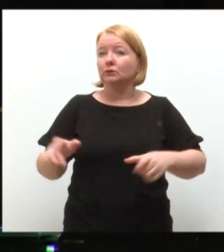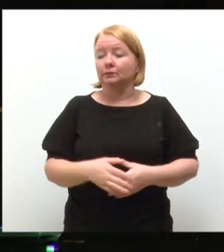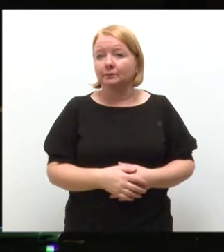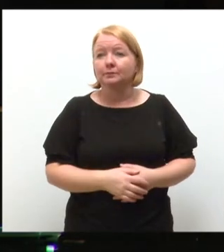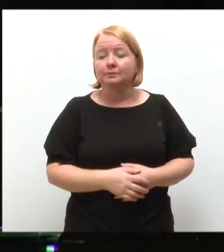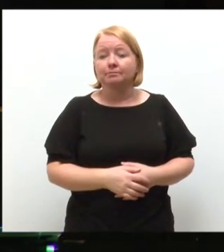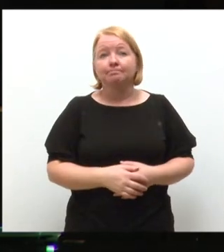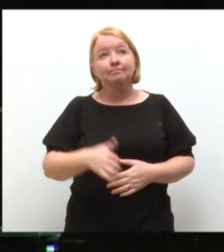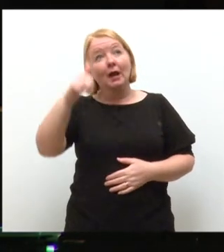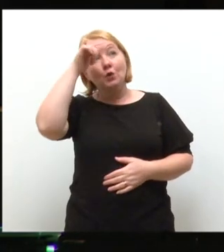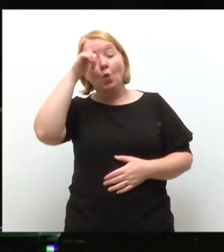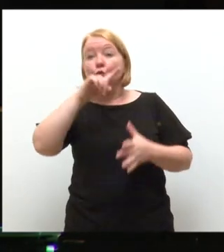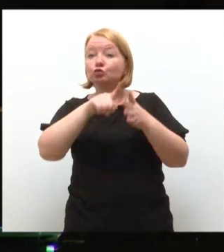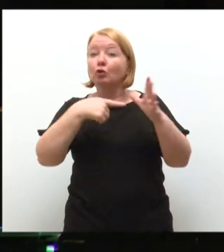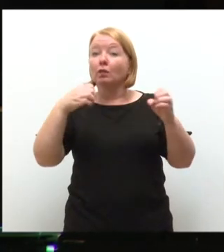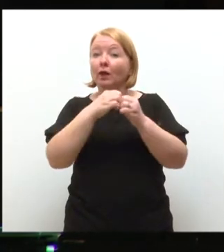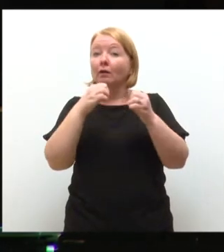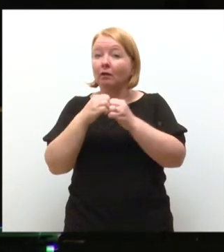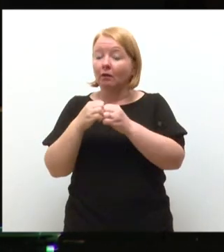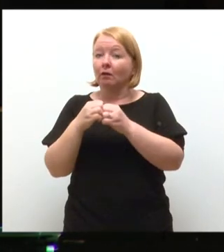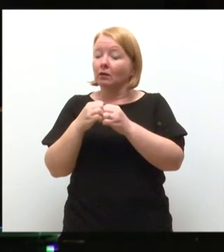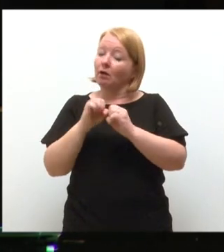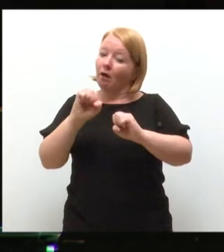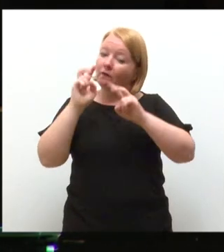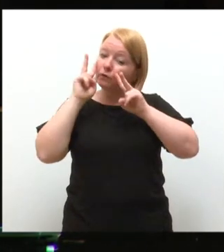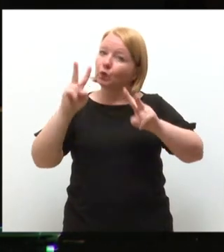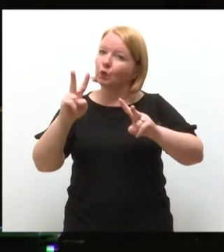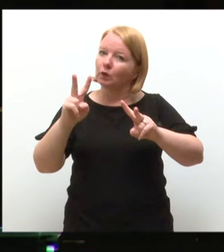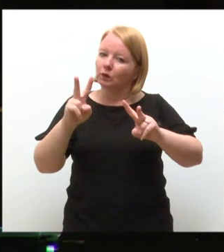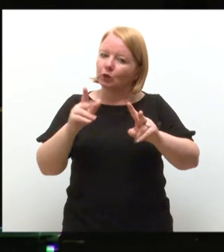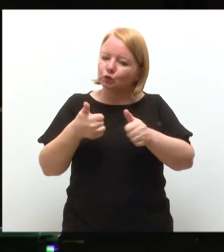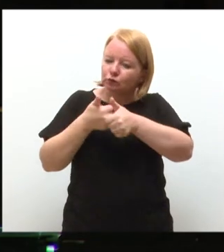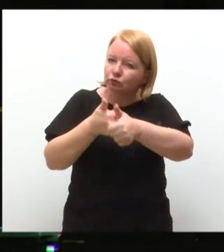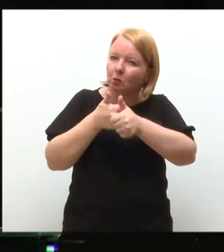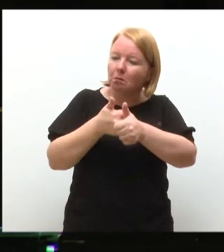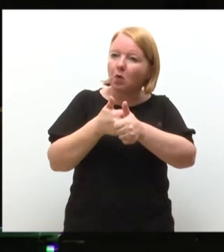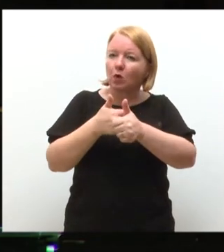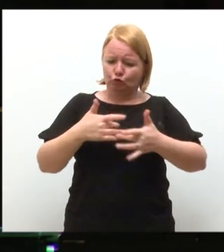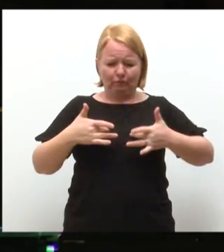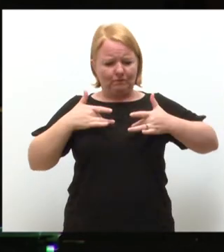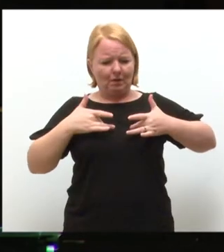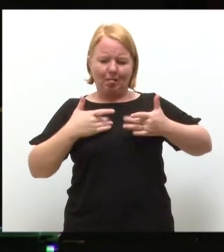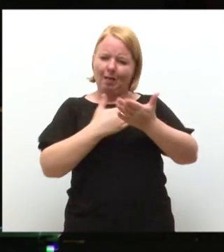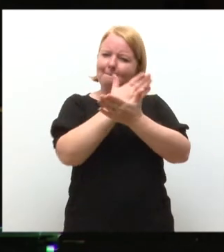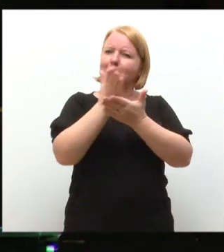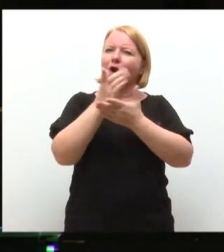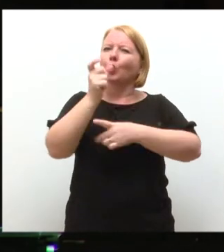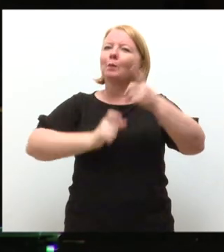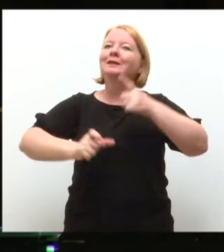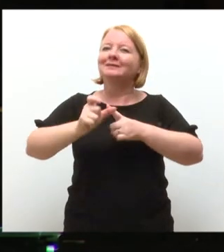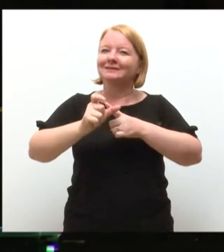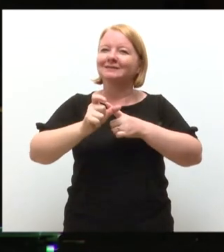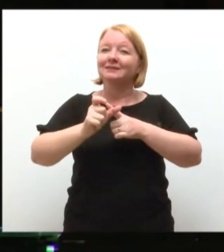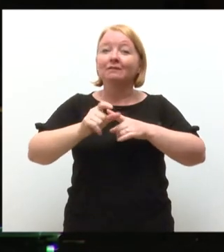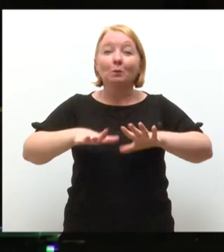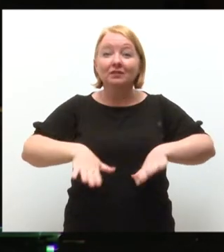I know Jocelyn shares this view and will support our efforts to make you feel part of our community from the start of your